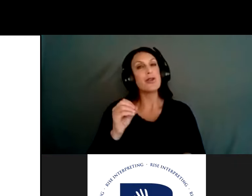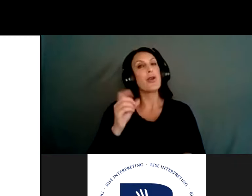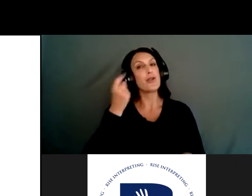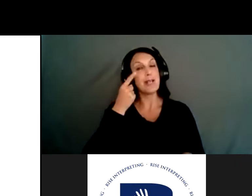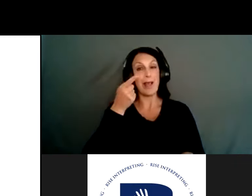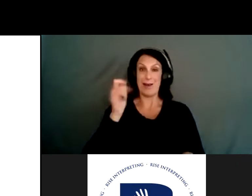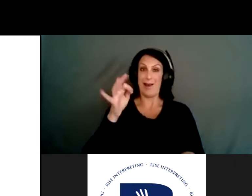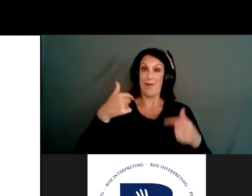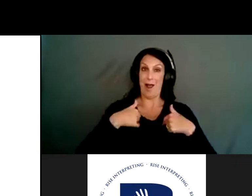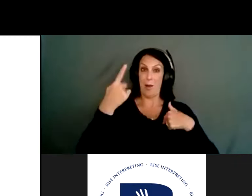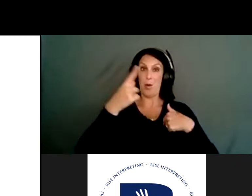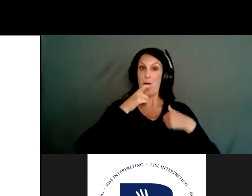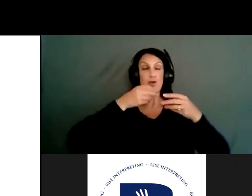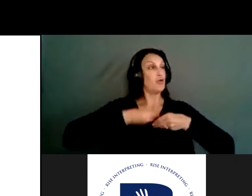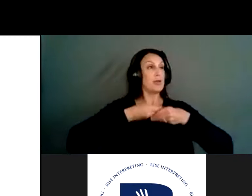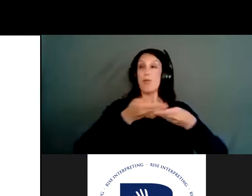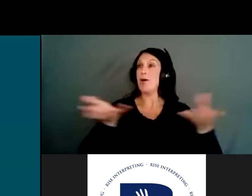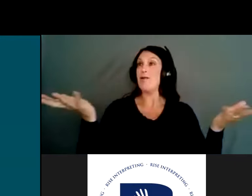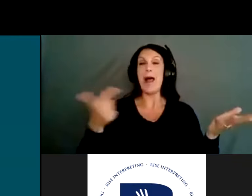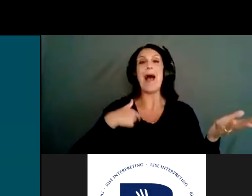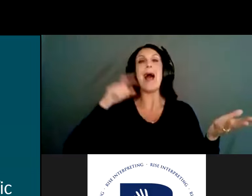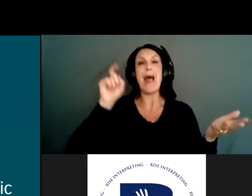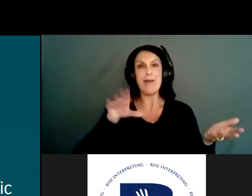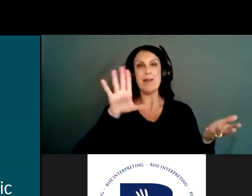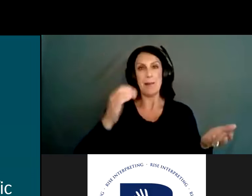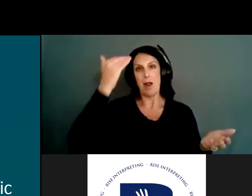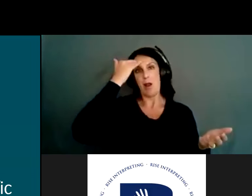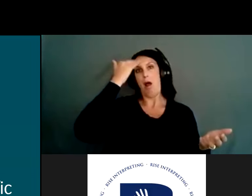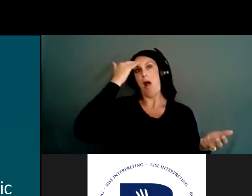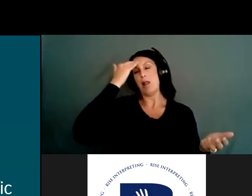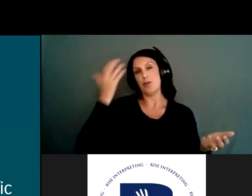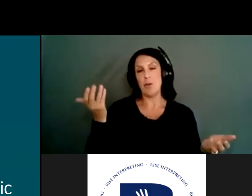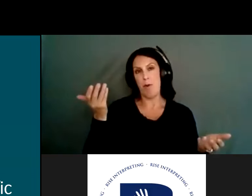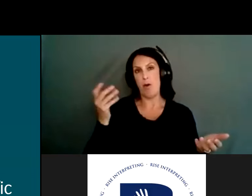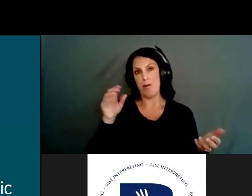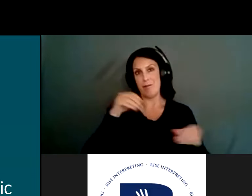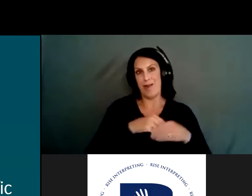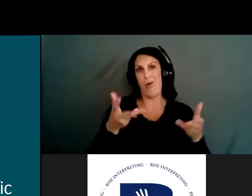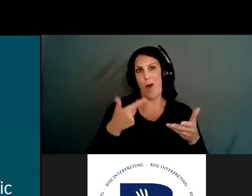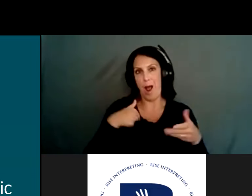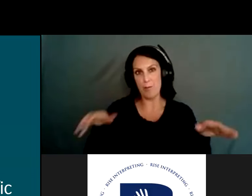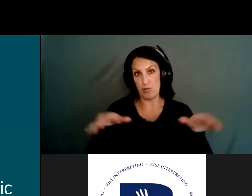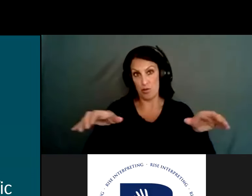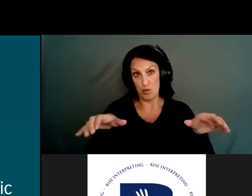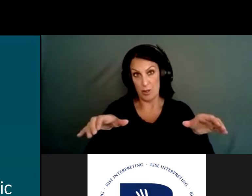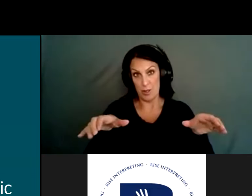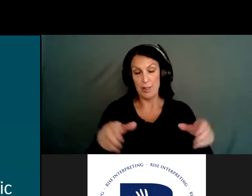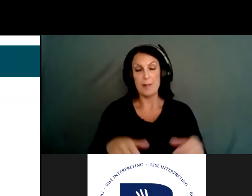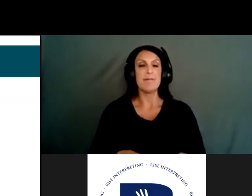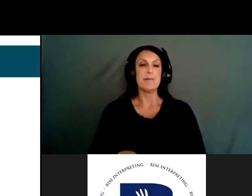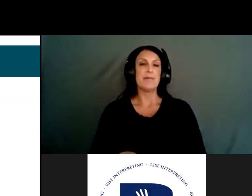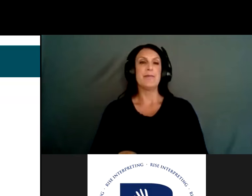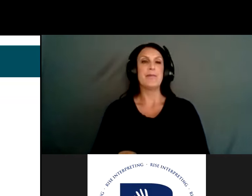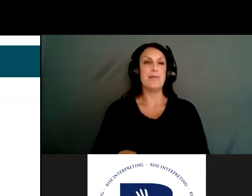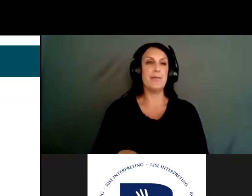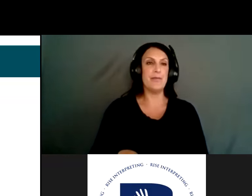we need to have multiple layers for these efforts to be effective. I think a couple of questions have come in